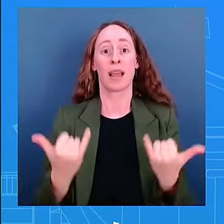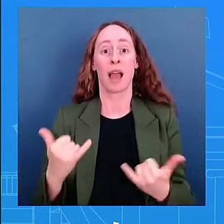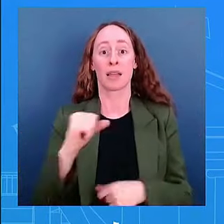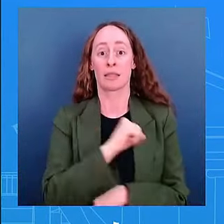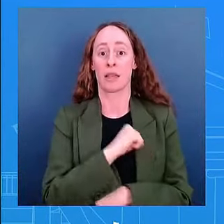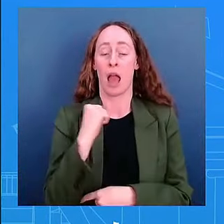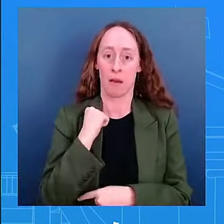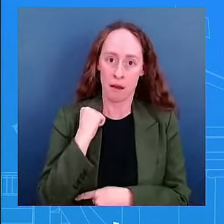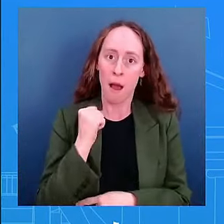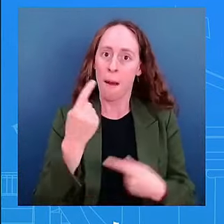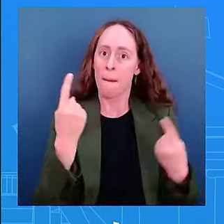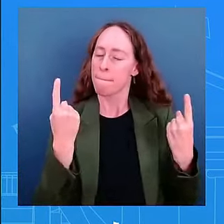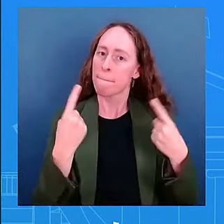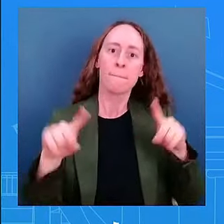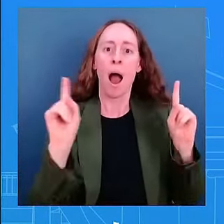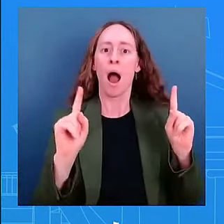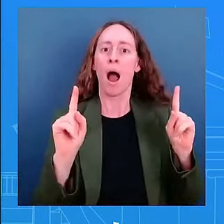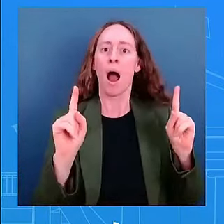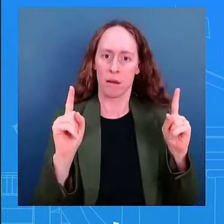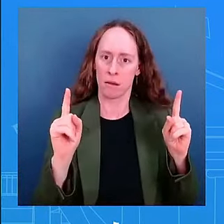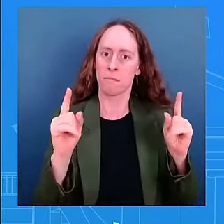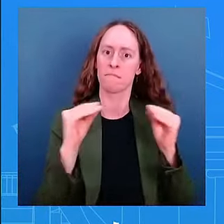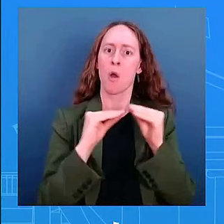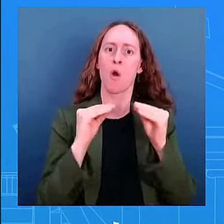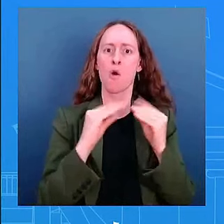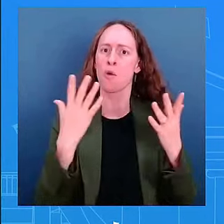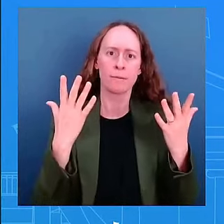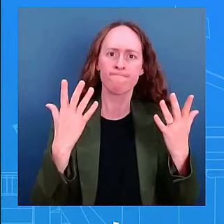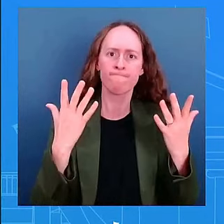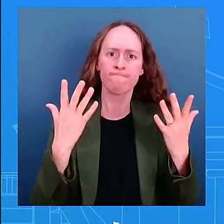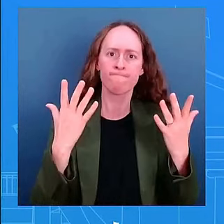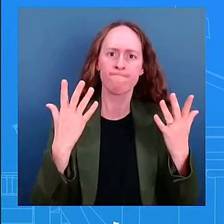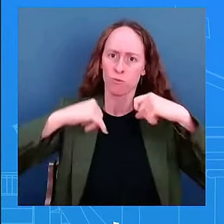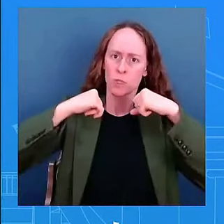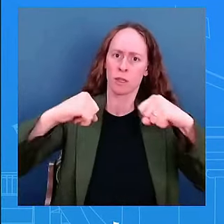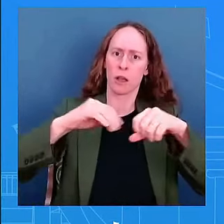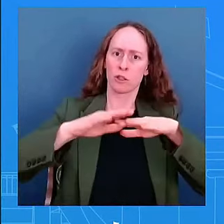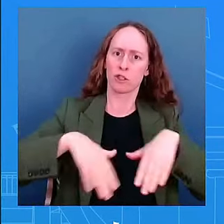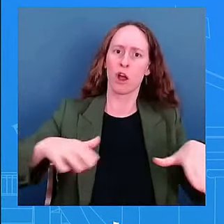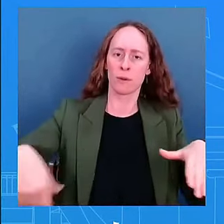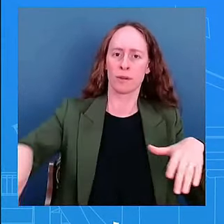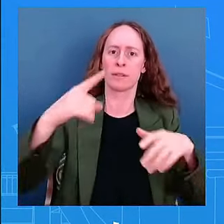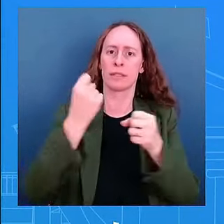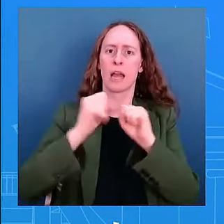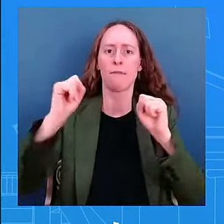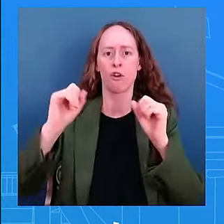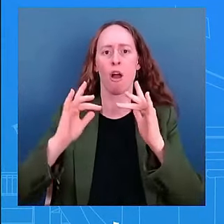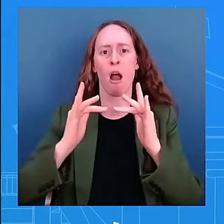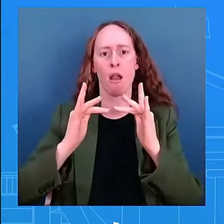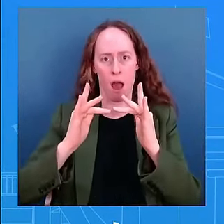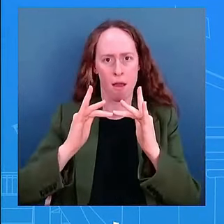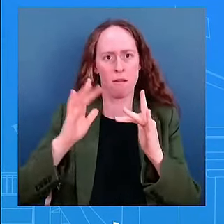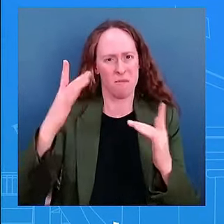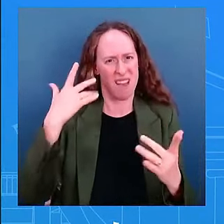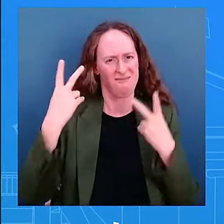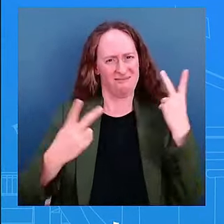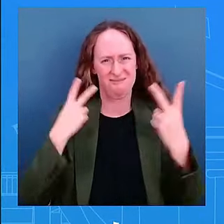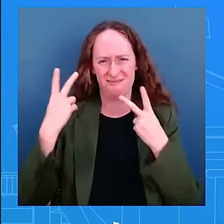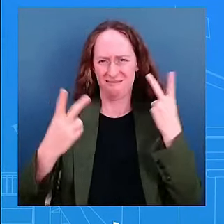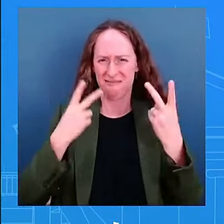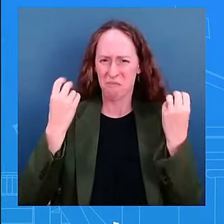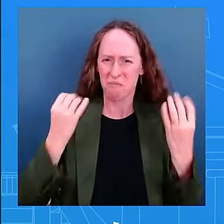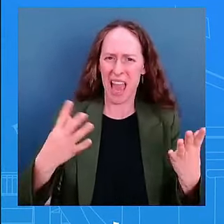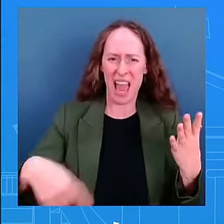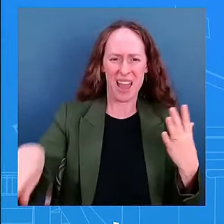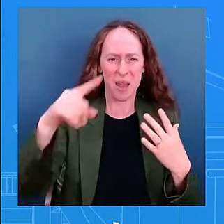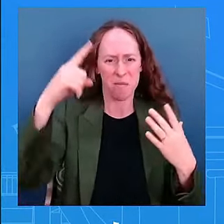nation grapples with an unprecedented youth mental health crisis there is undeniable evidence that social media and other online